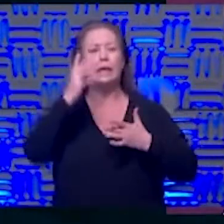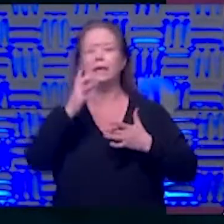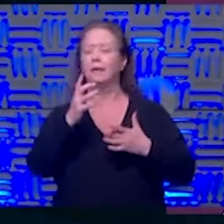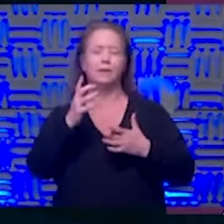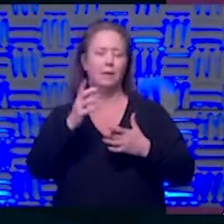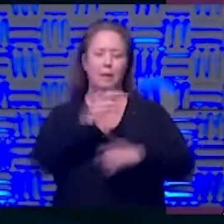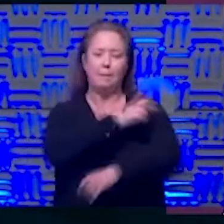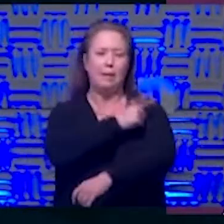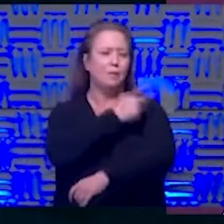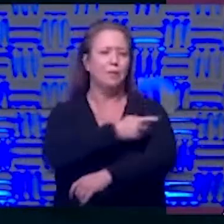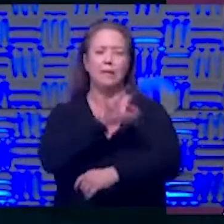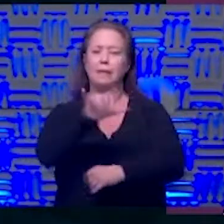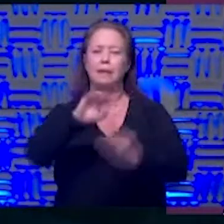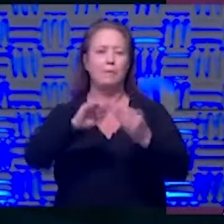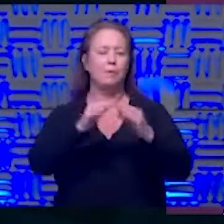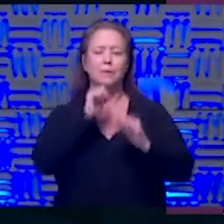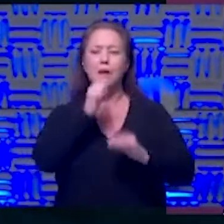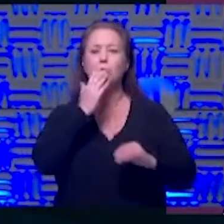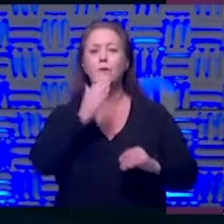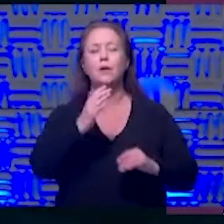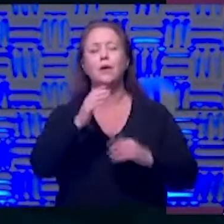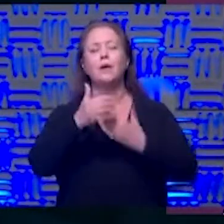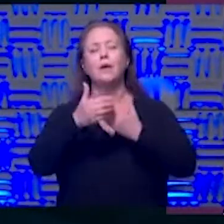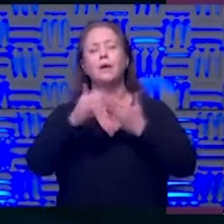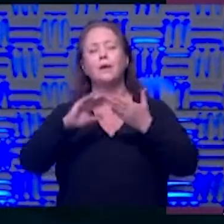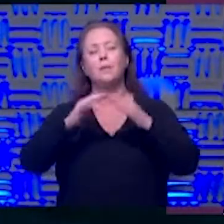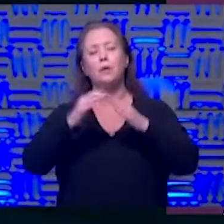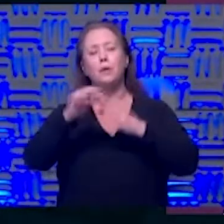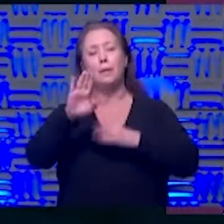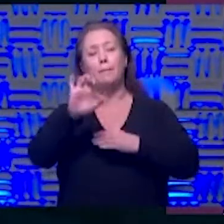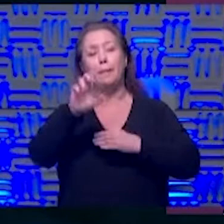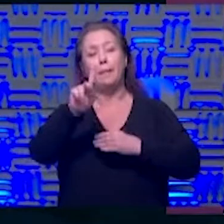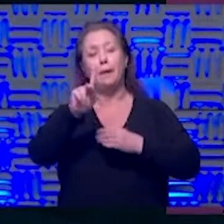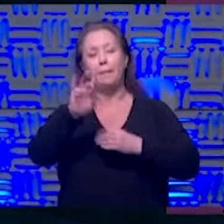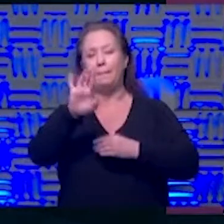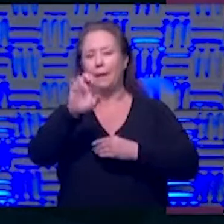great number the community blood banks worked so hard to get it higher how are things going